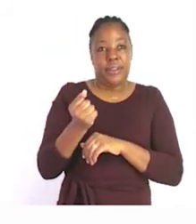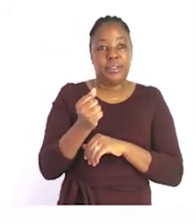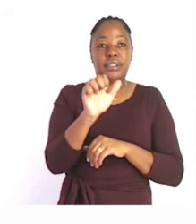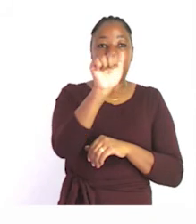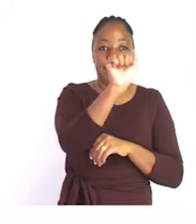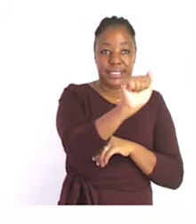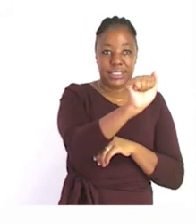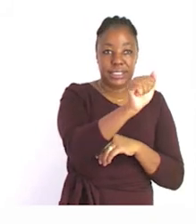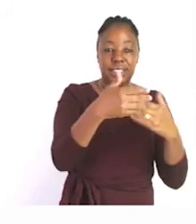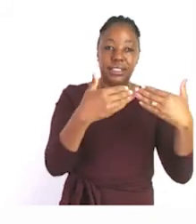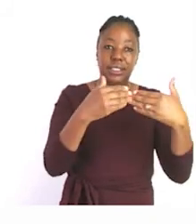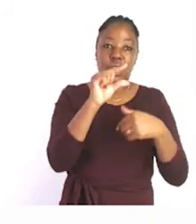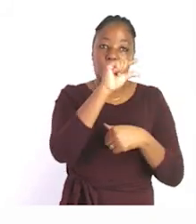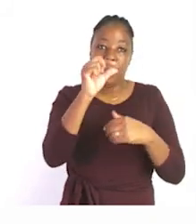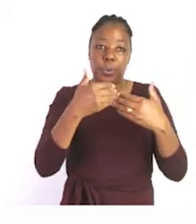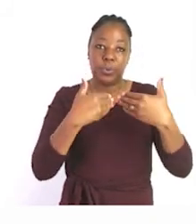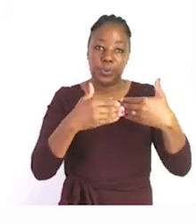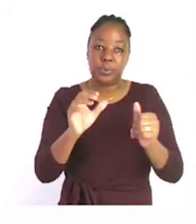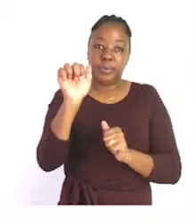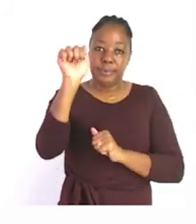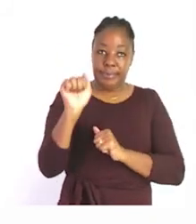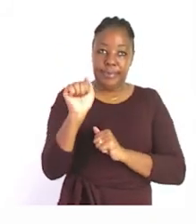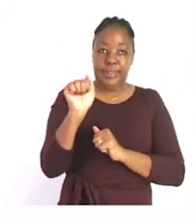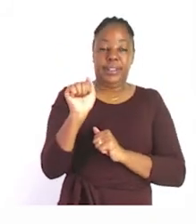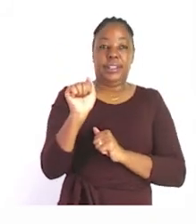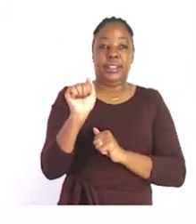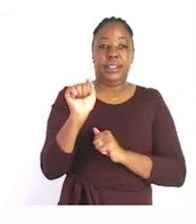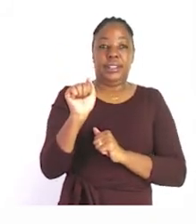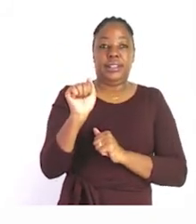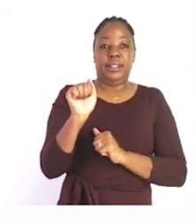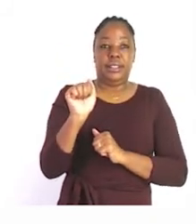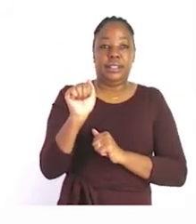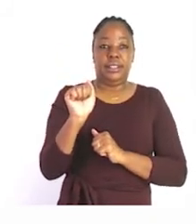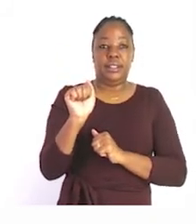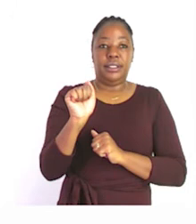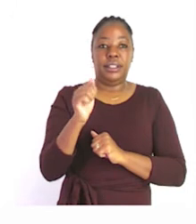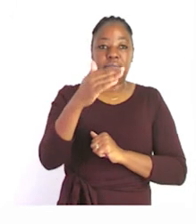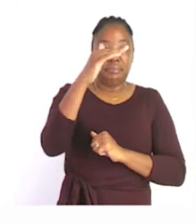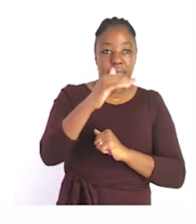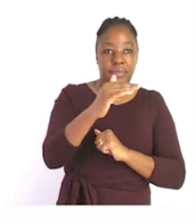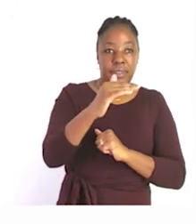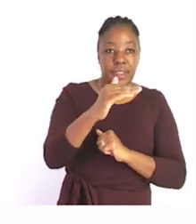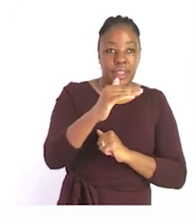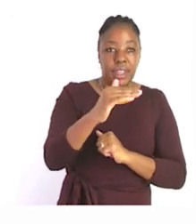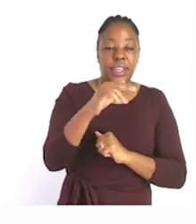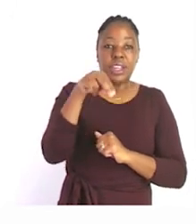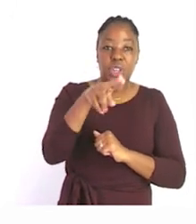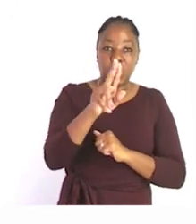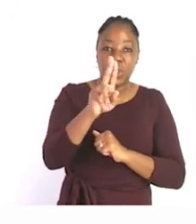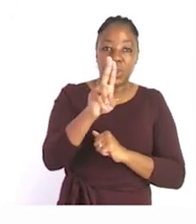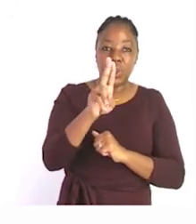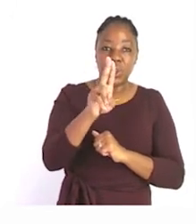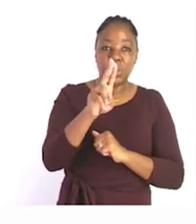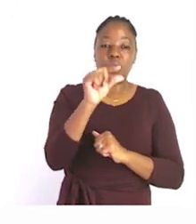remember your poem needs to rhyme and make sense so please take